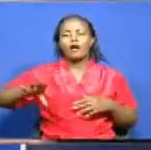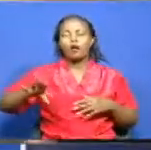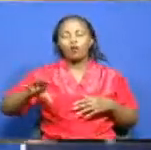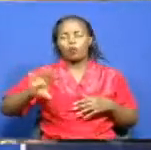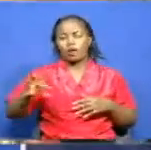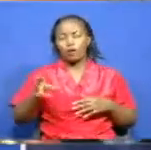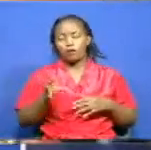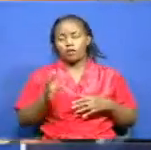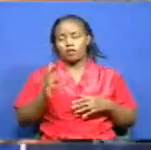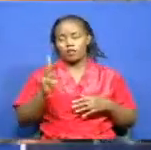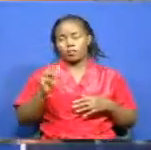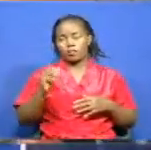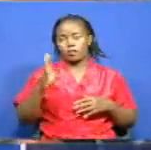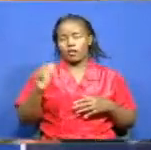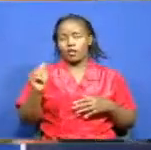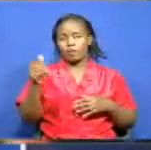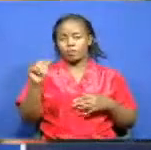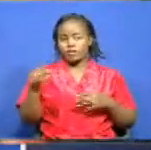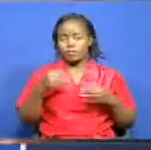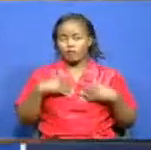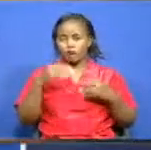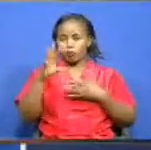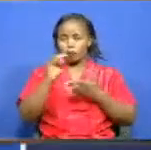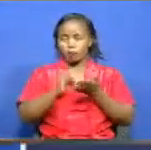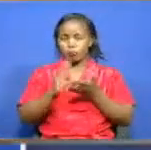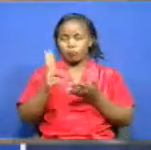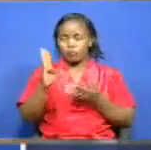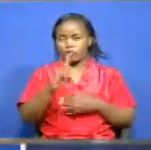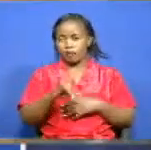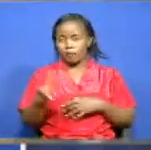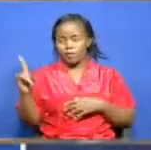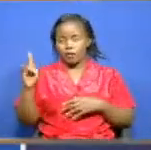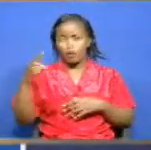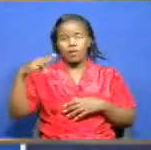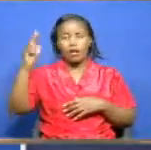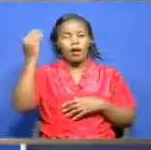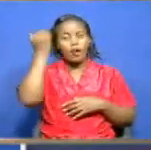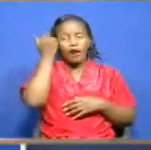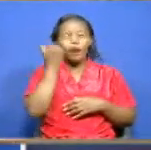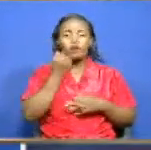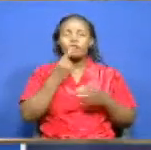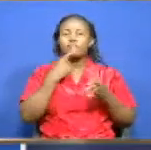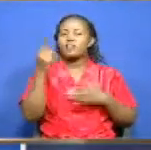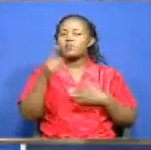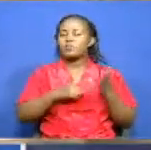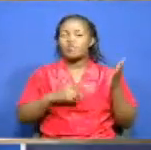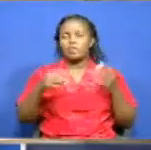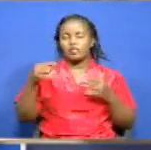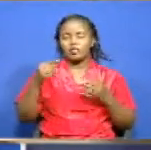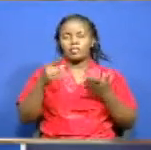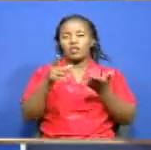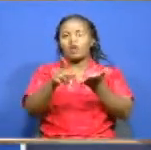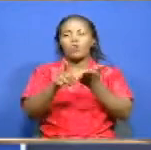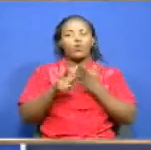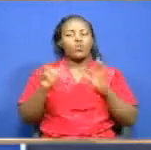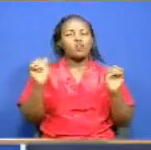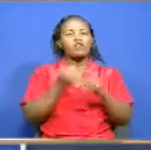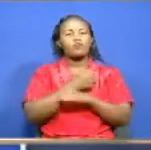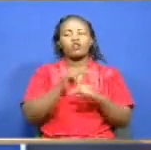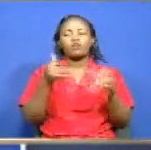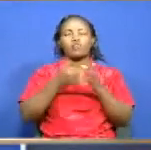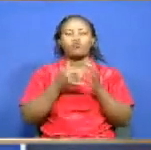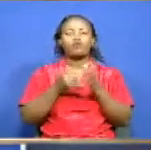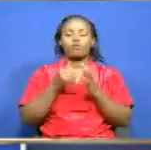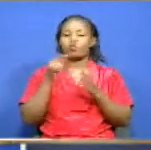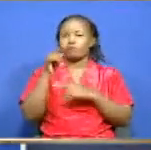petitioned the court over some sections of the bill. The high court ruled that conditional grants cannot form part of the division of revenue bill.